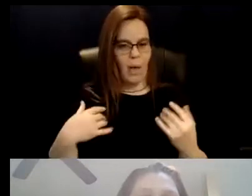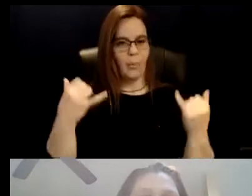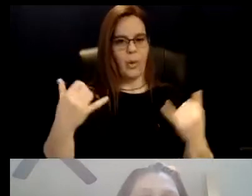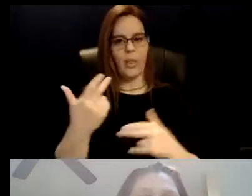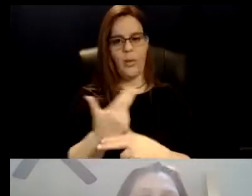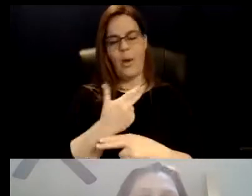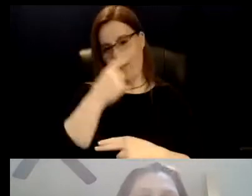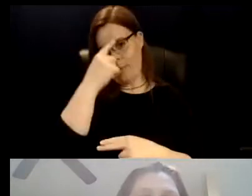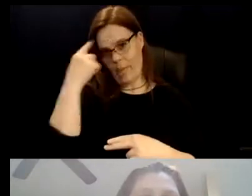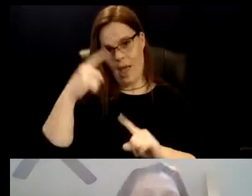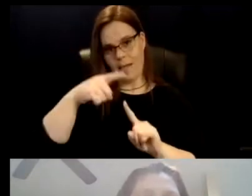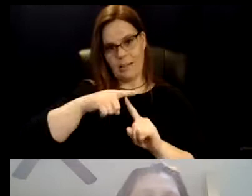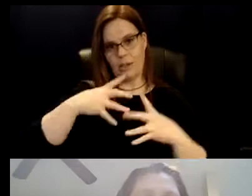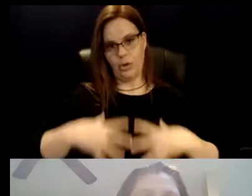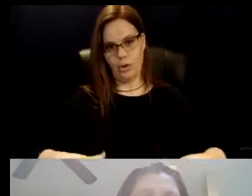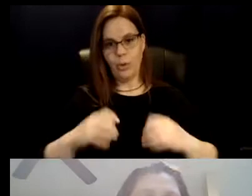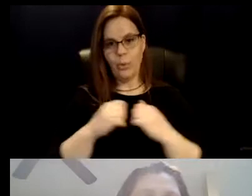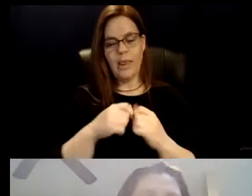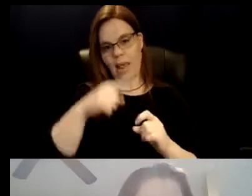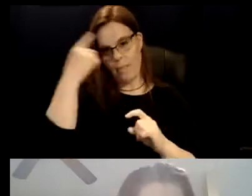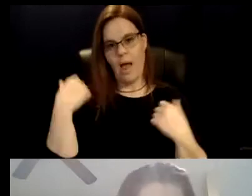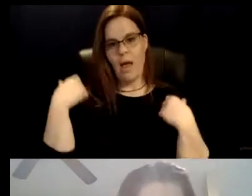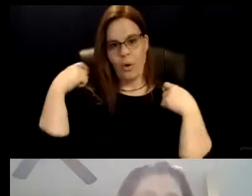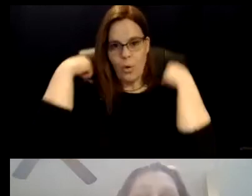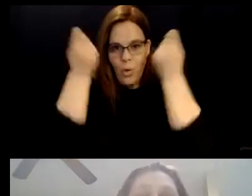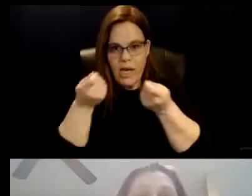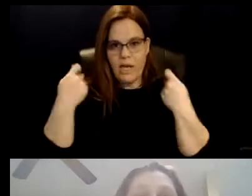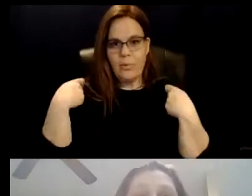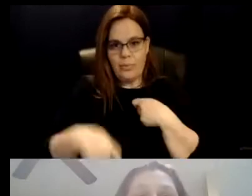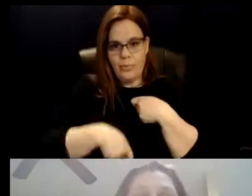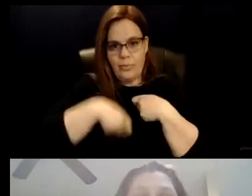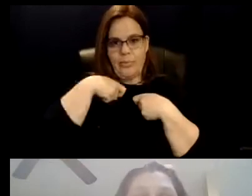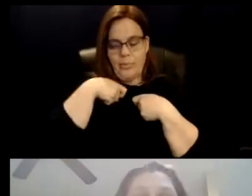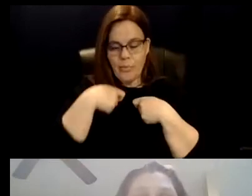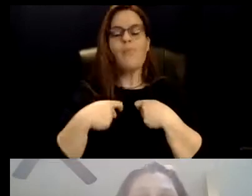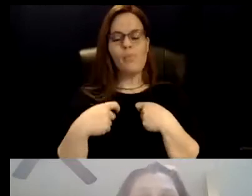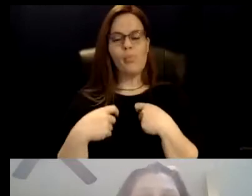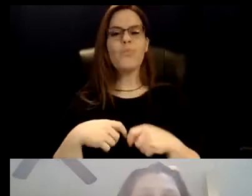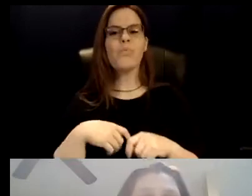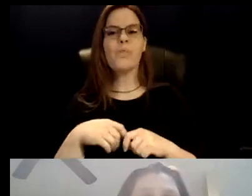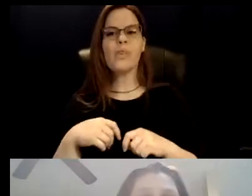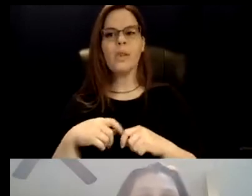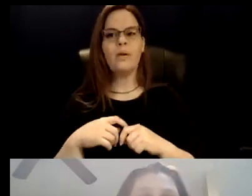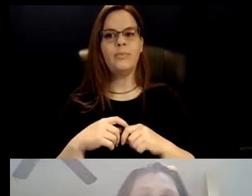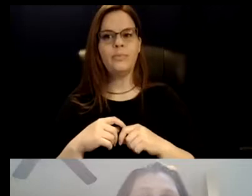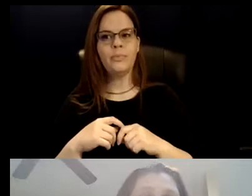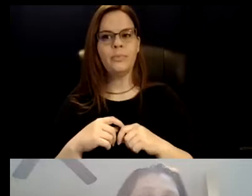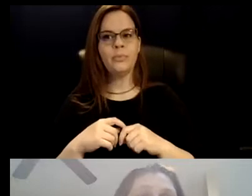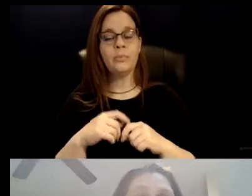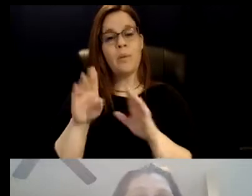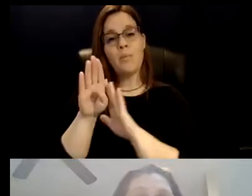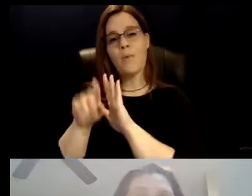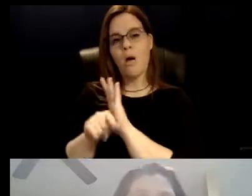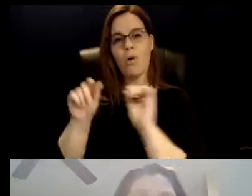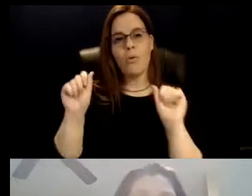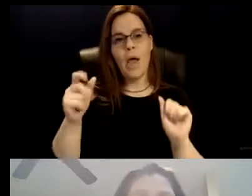a black t-shirt with a black hoodie, zip-up hoodie over the top of it, and in the background, you